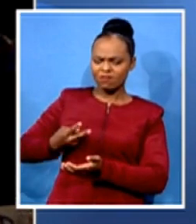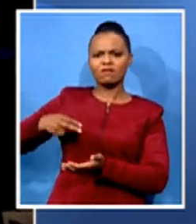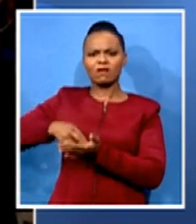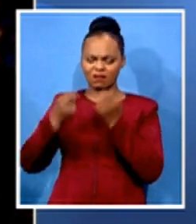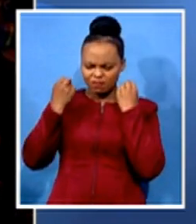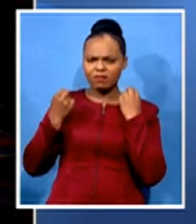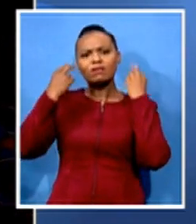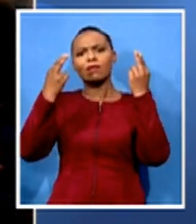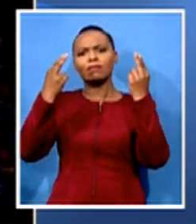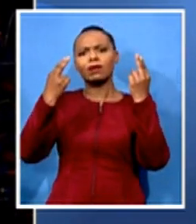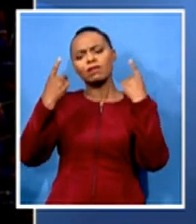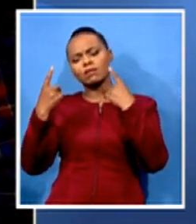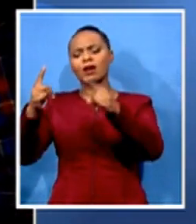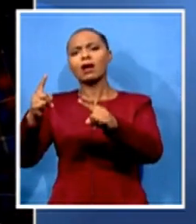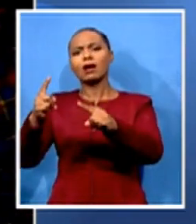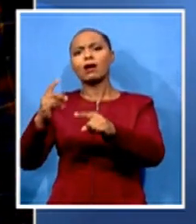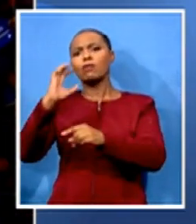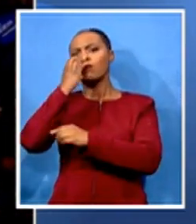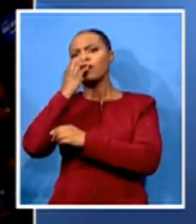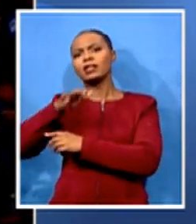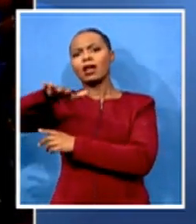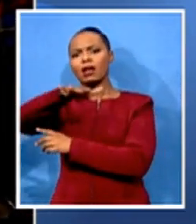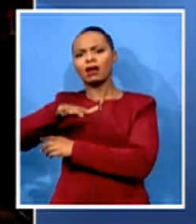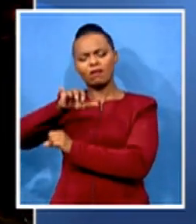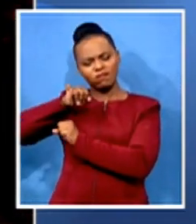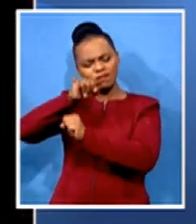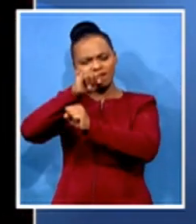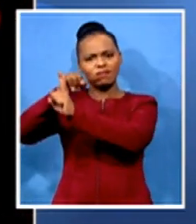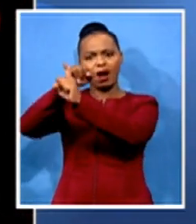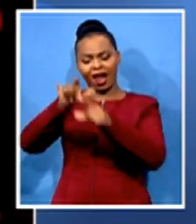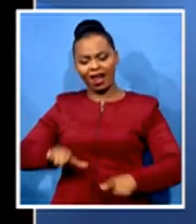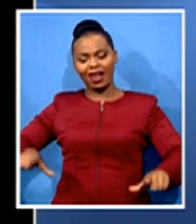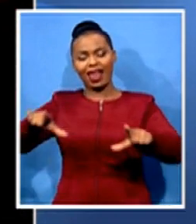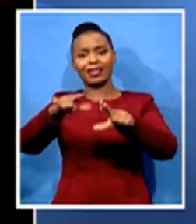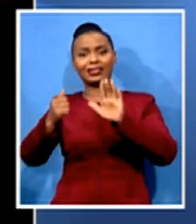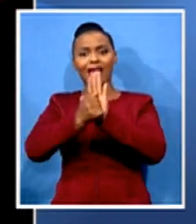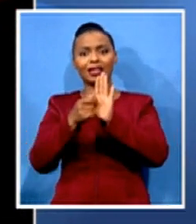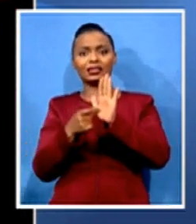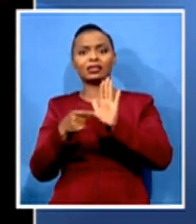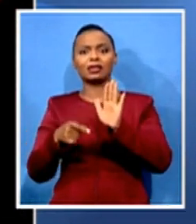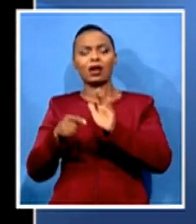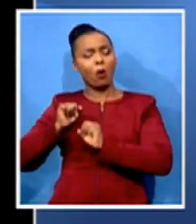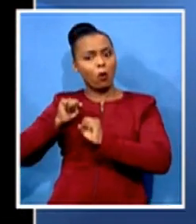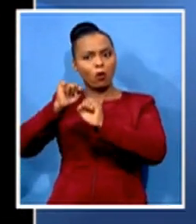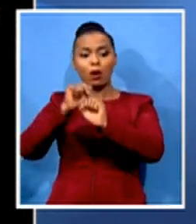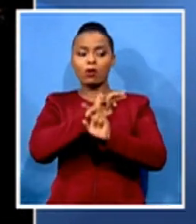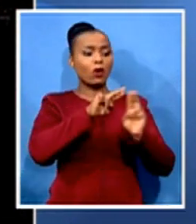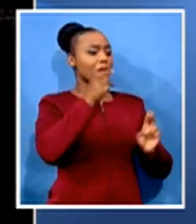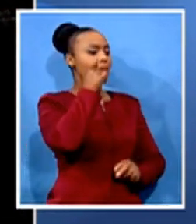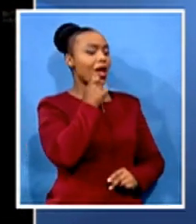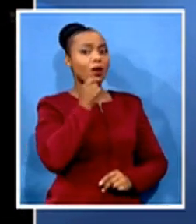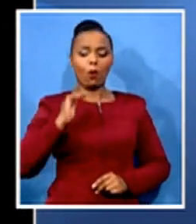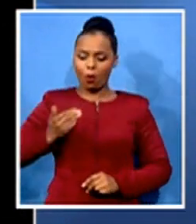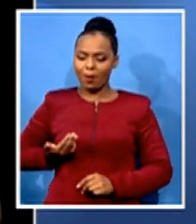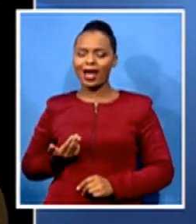protesting against the Land Act. Not the men, the women. In 1956, they went to Pretoria